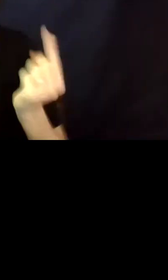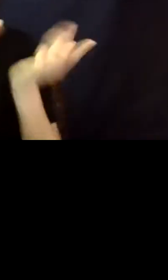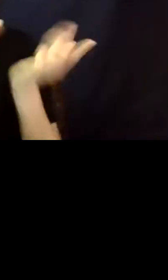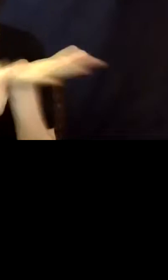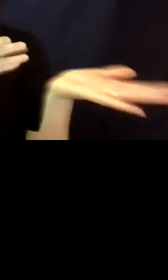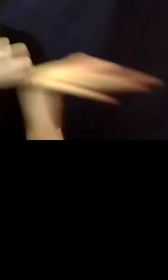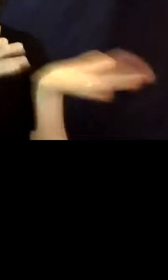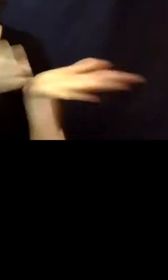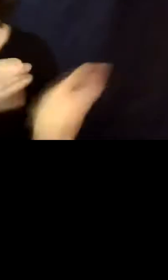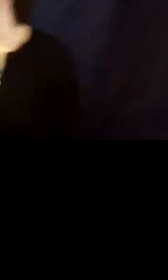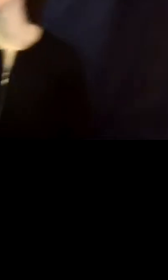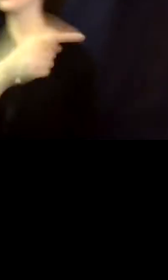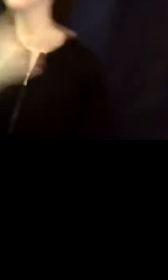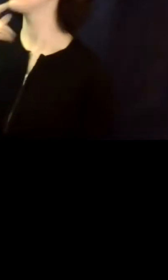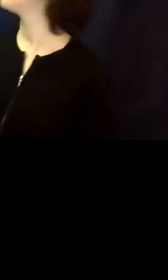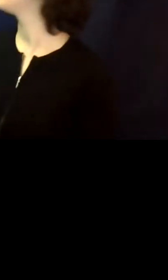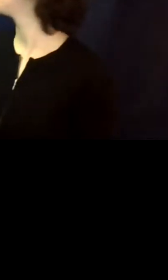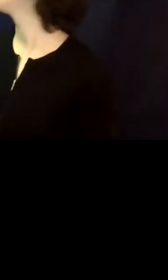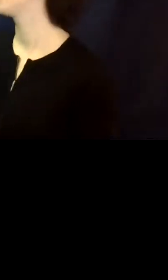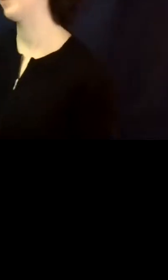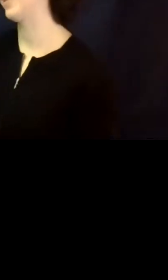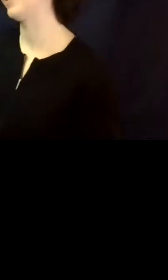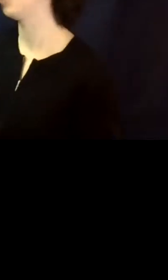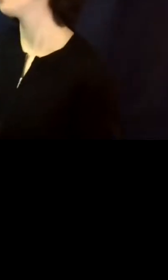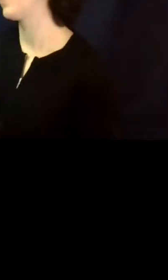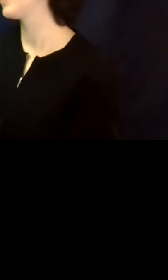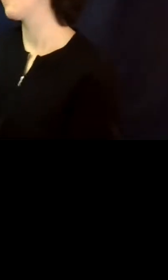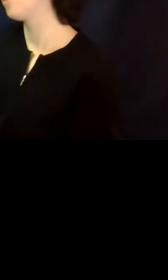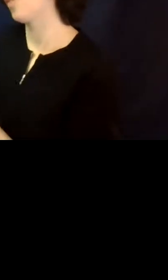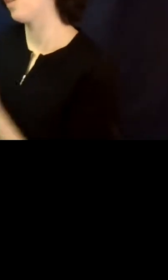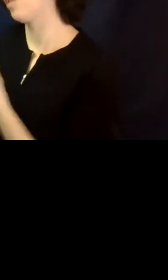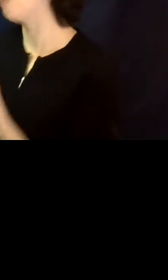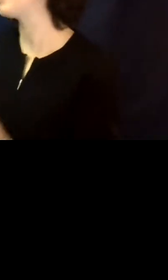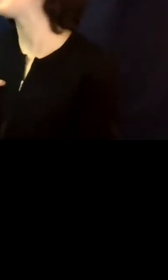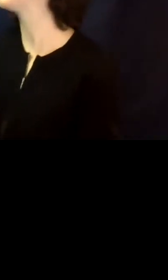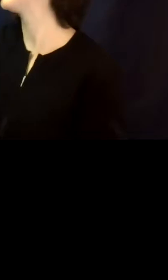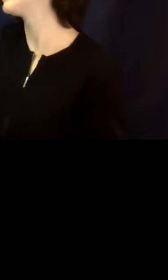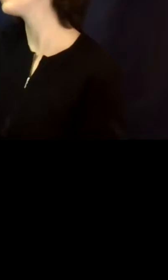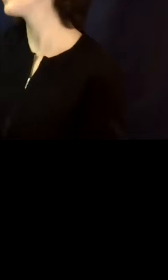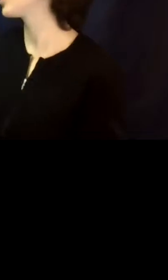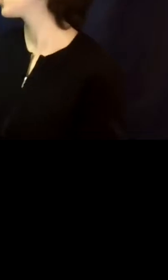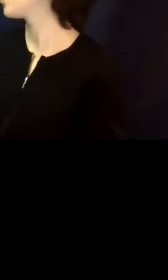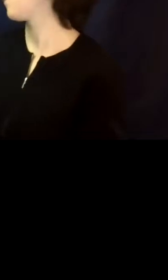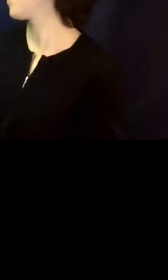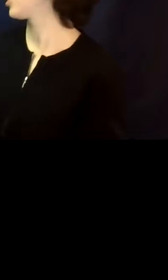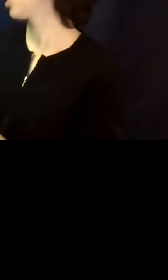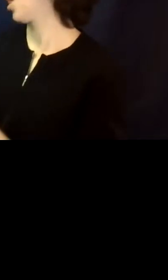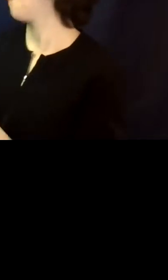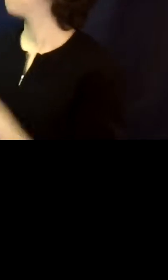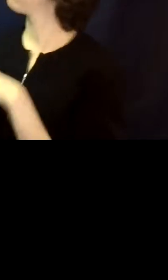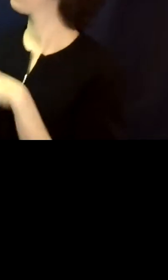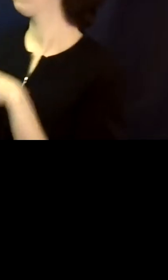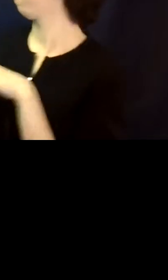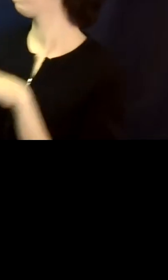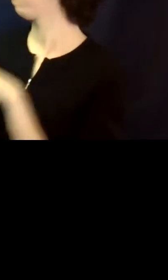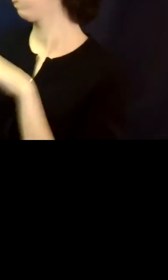if the supporter says, okay, you, you're wanting to save $2,000. So I think you need to put $150 a month, you know, into your